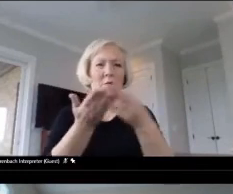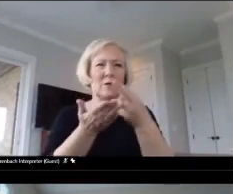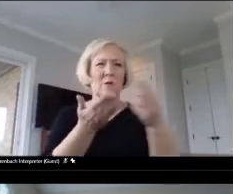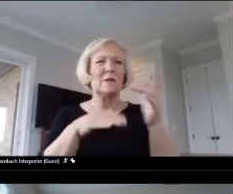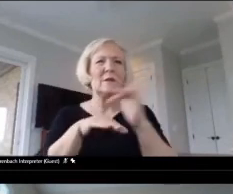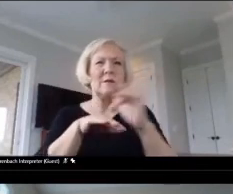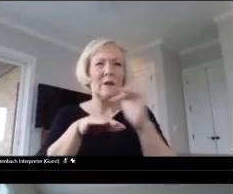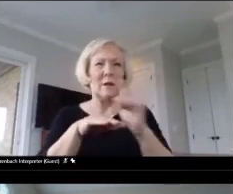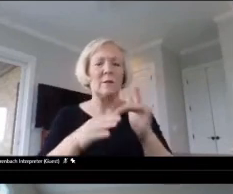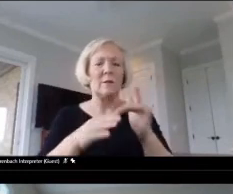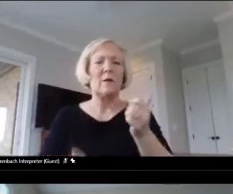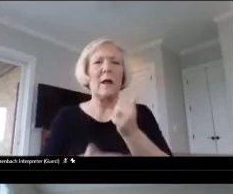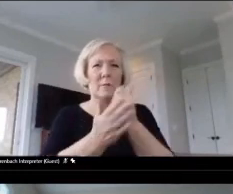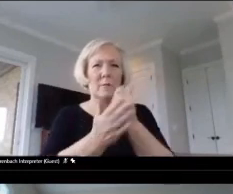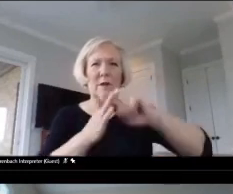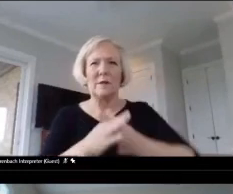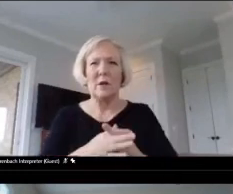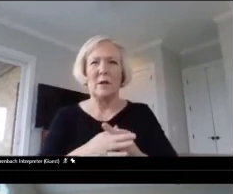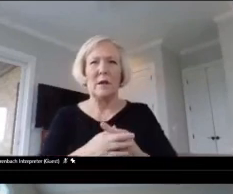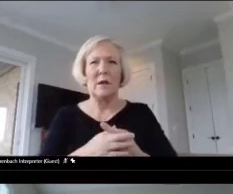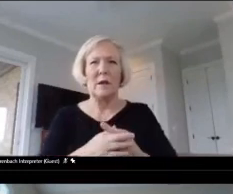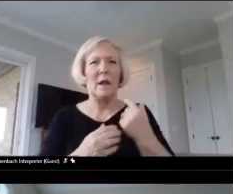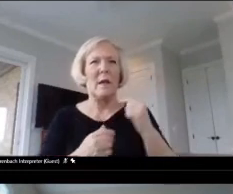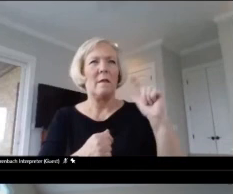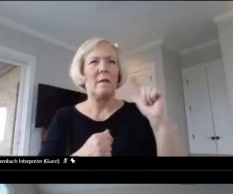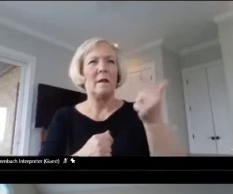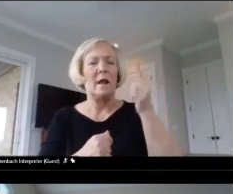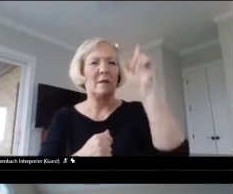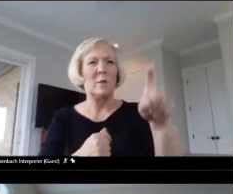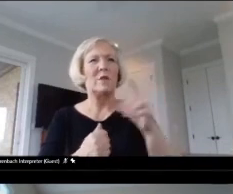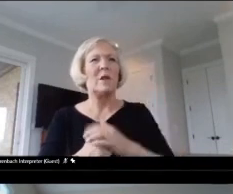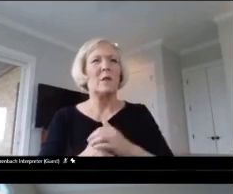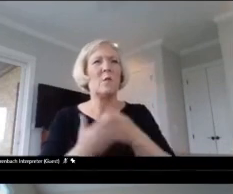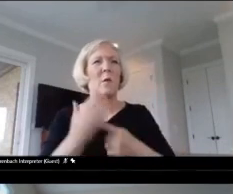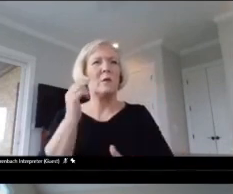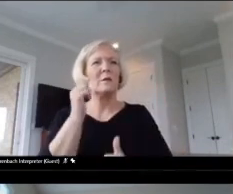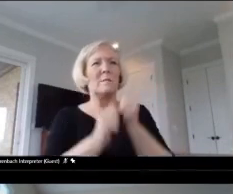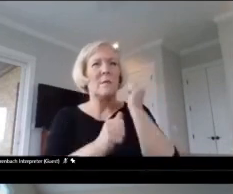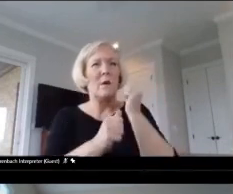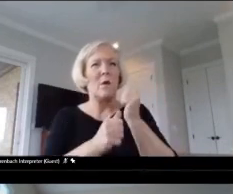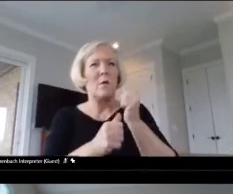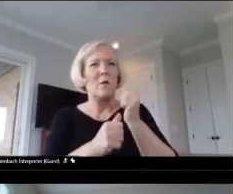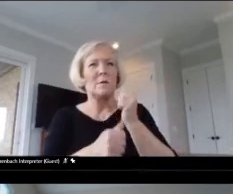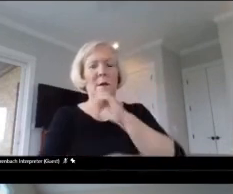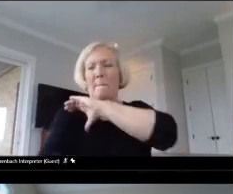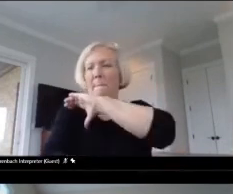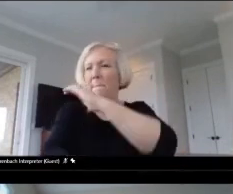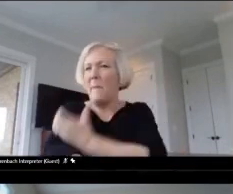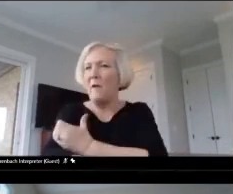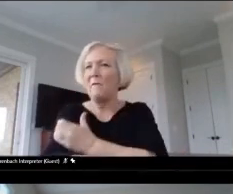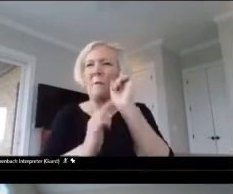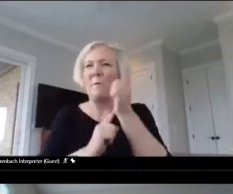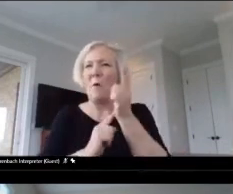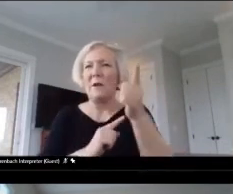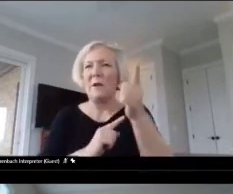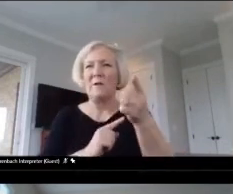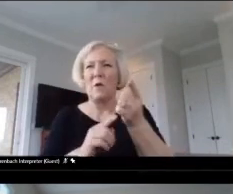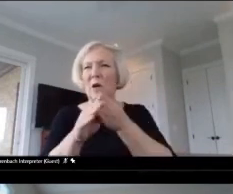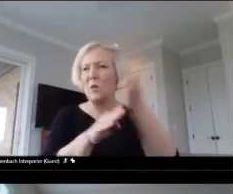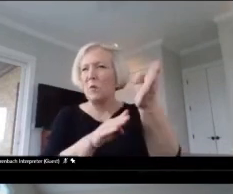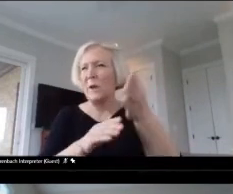Okay, the next question is, what was the most powerful moment of your career, would you say?